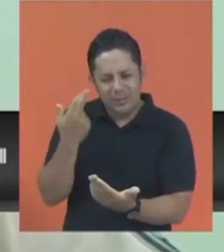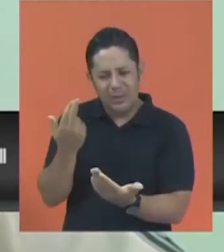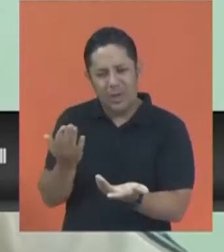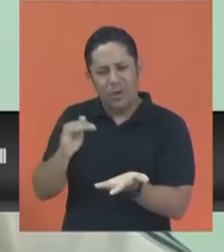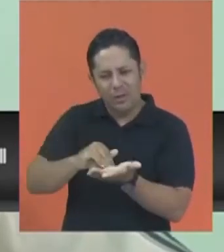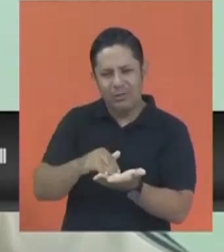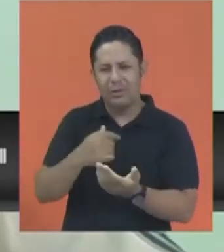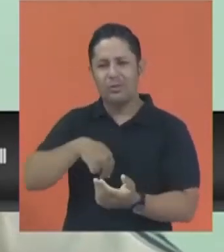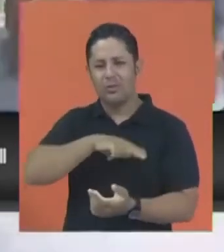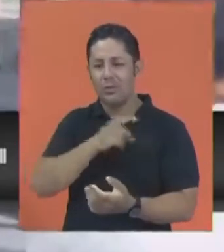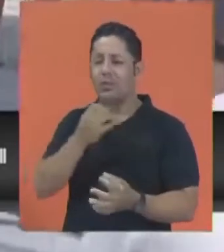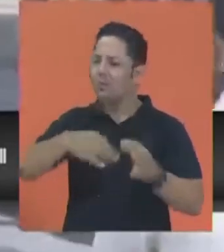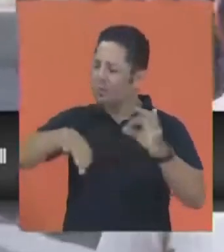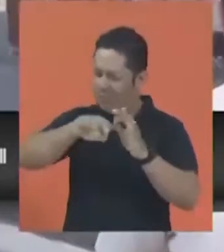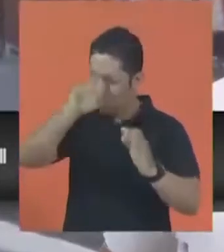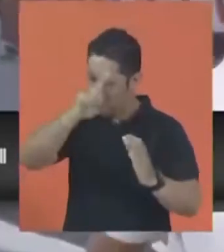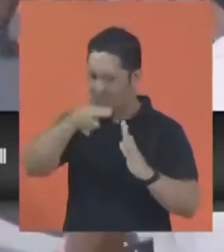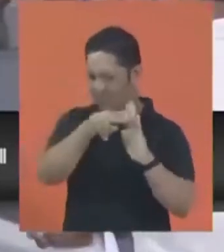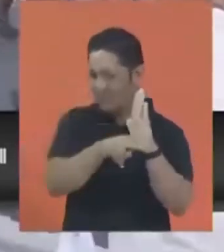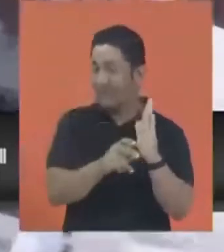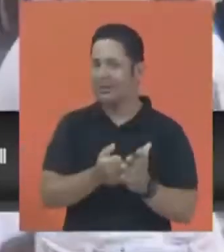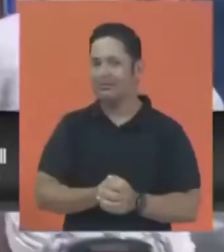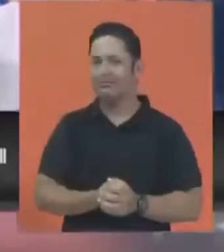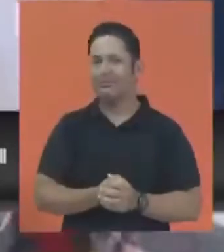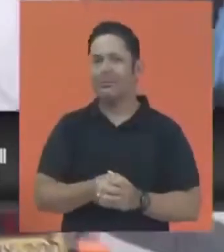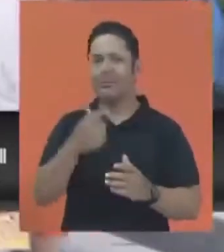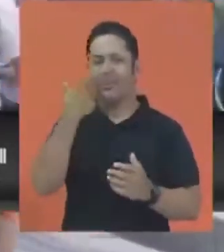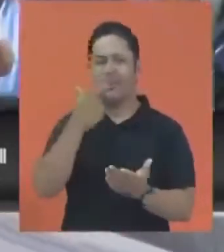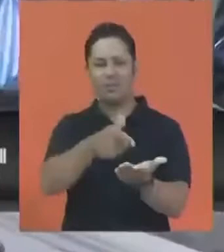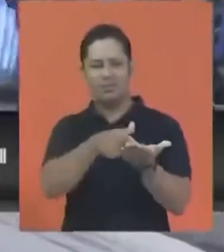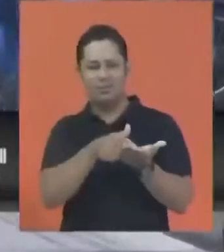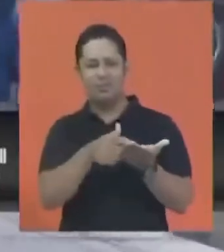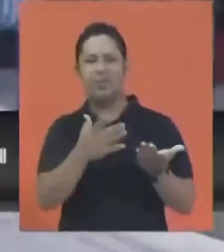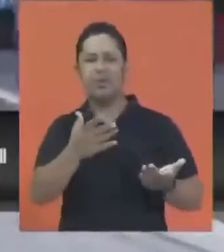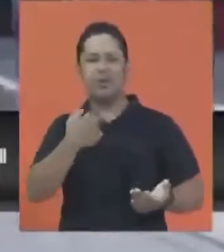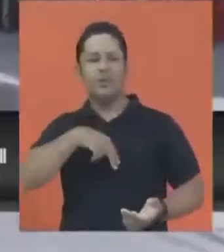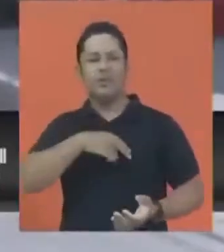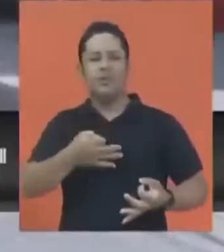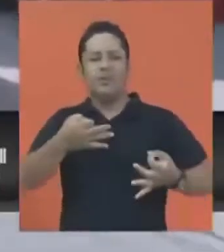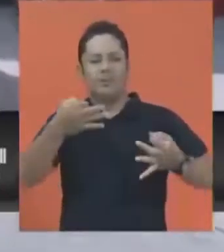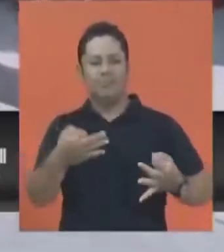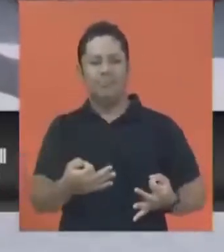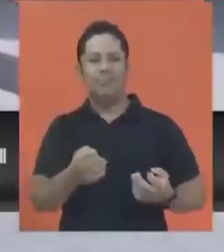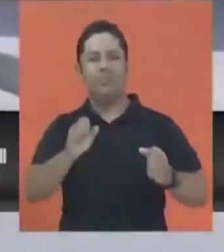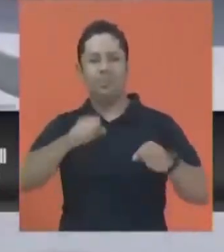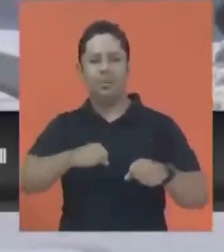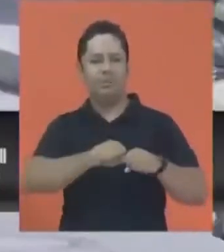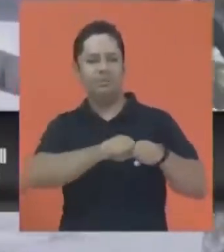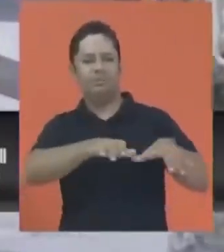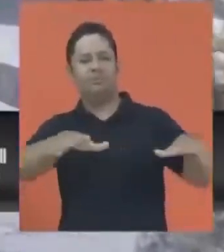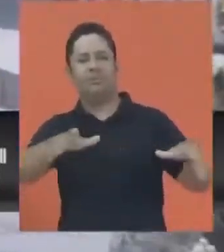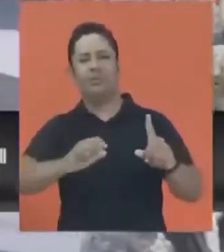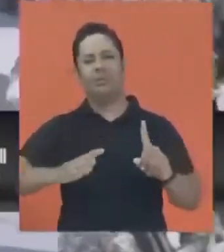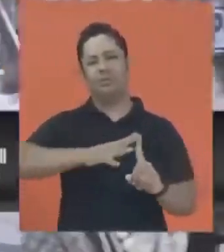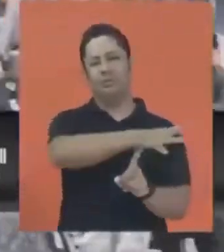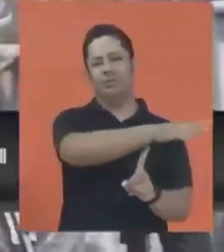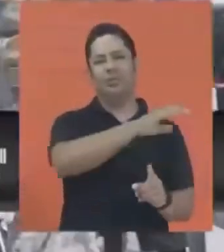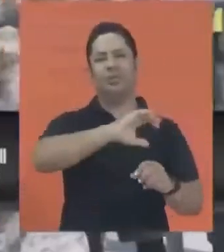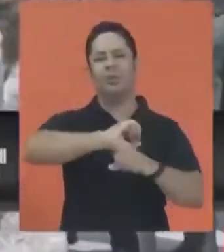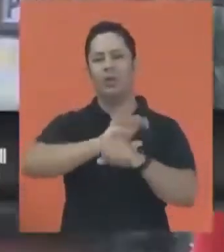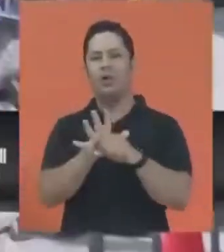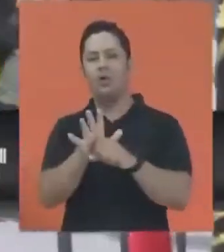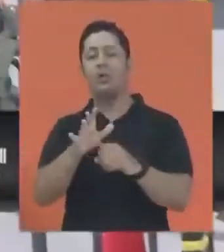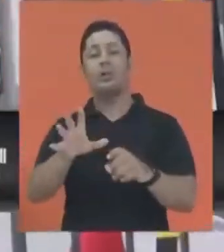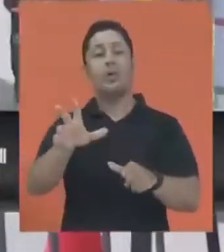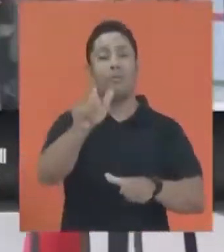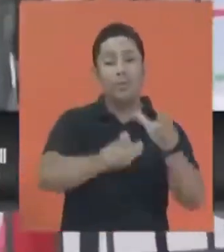But the most important thing is that we as citizens comply with them. In view of this panorama, it can be concluded that it is possible to control and mitigate the spread